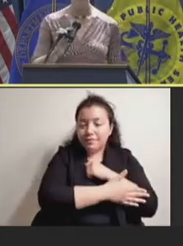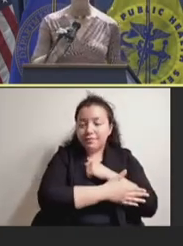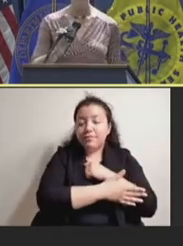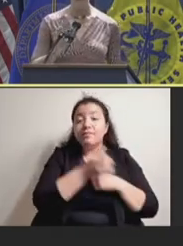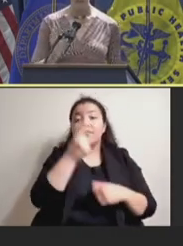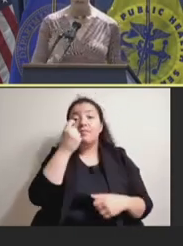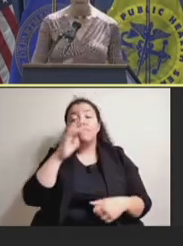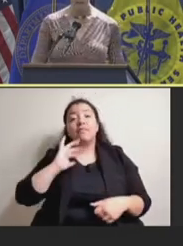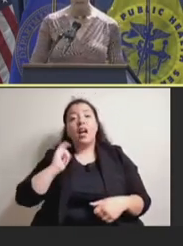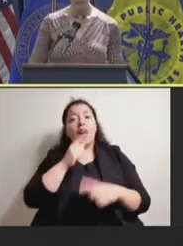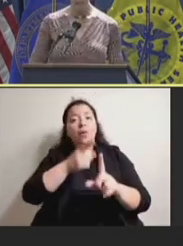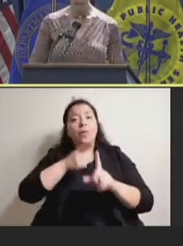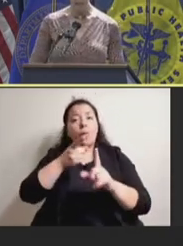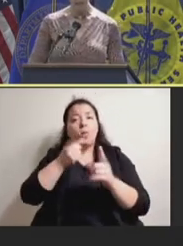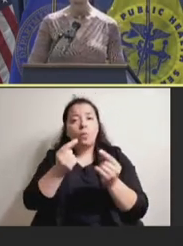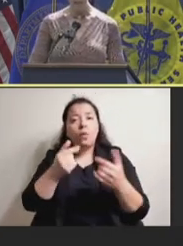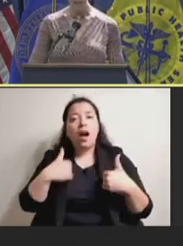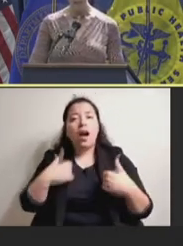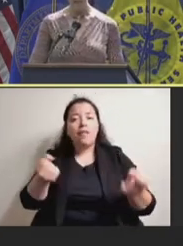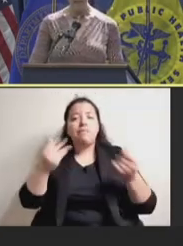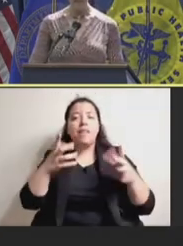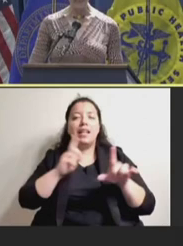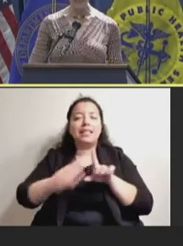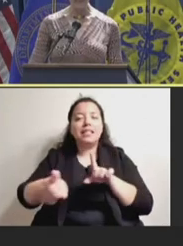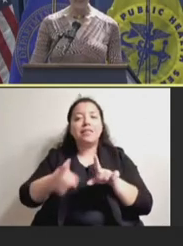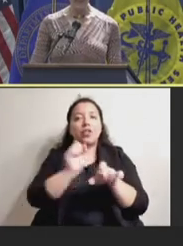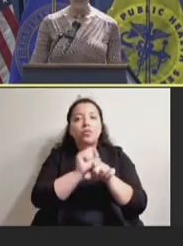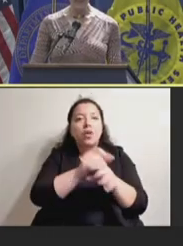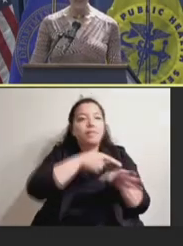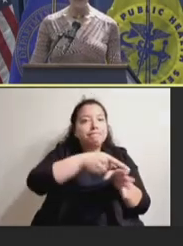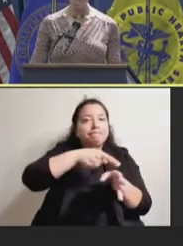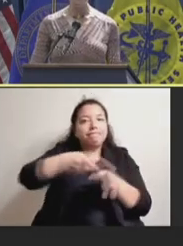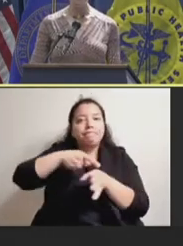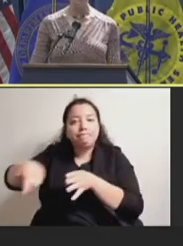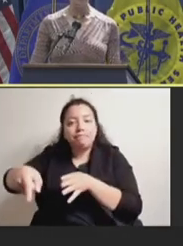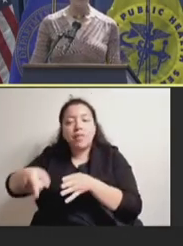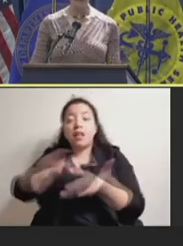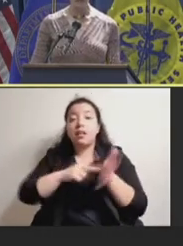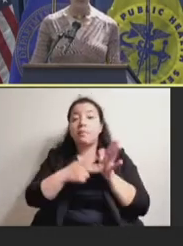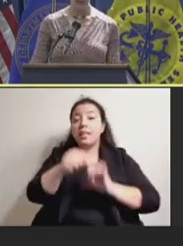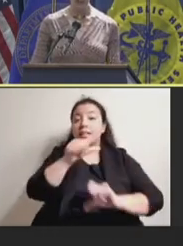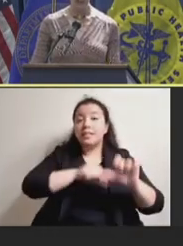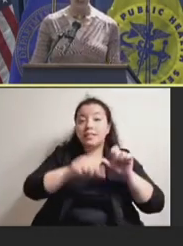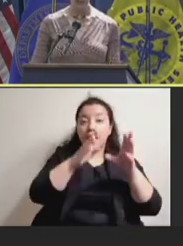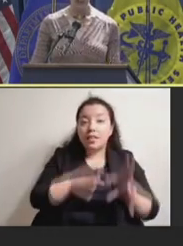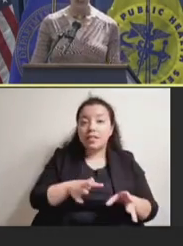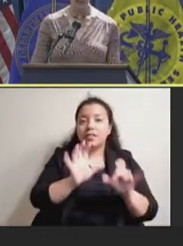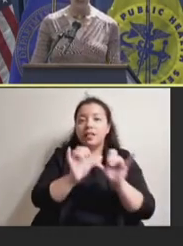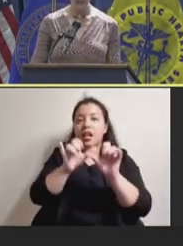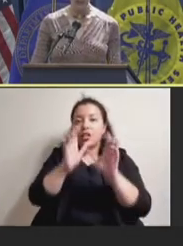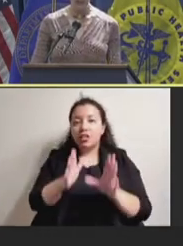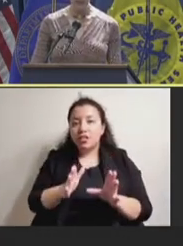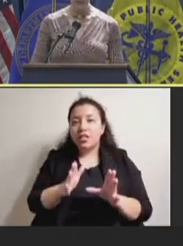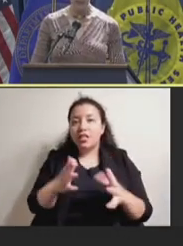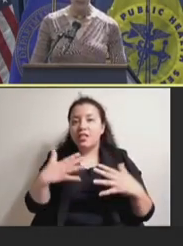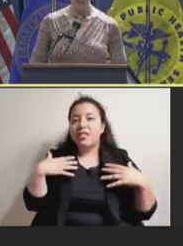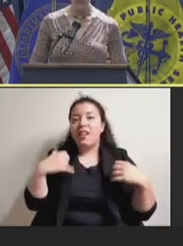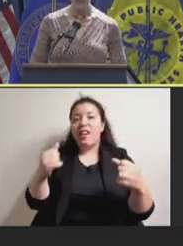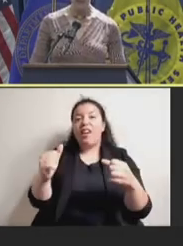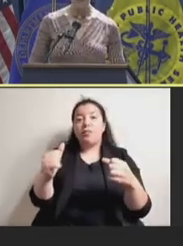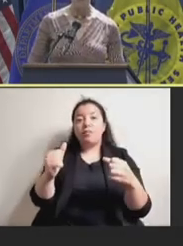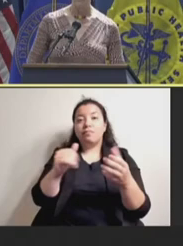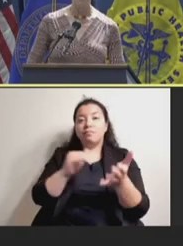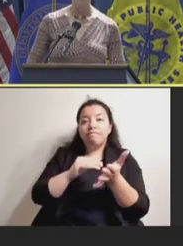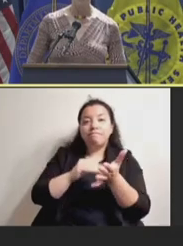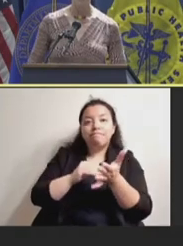approach that we use. Our teams include scientists, engineers, public health practitioners, business specialists,